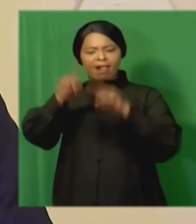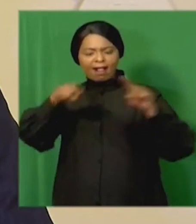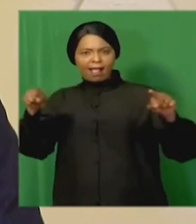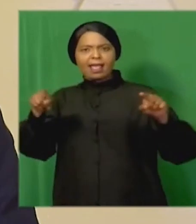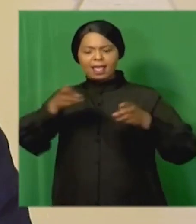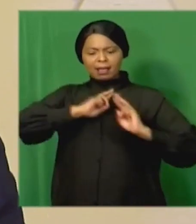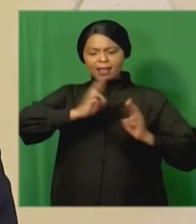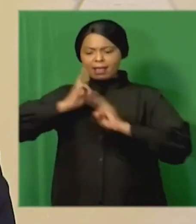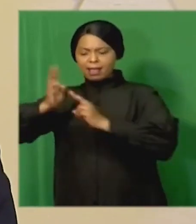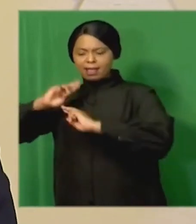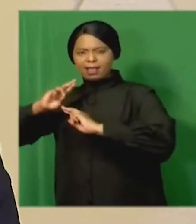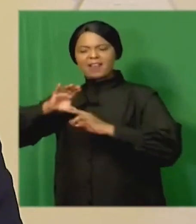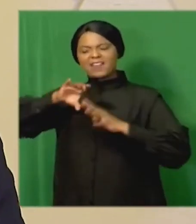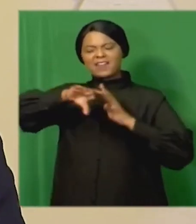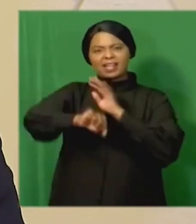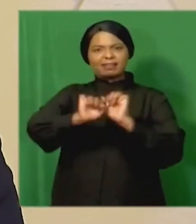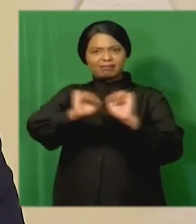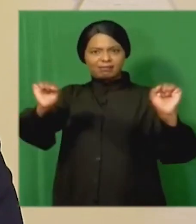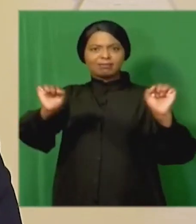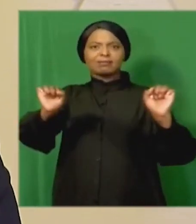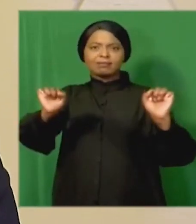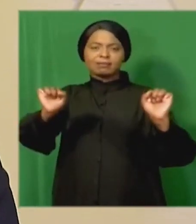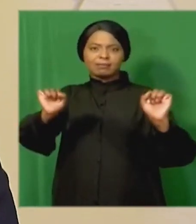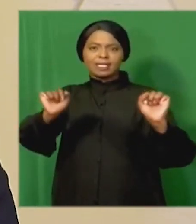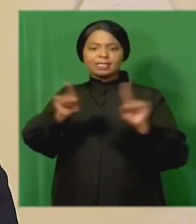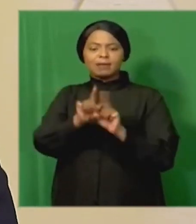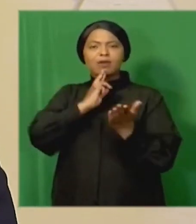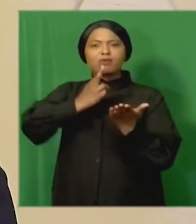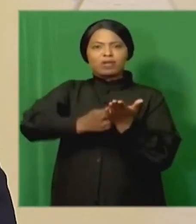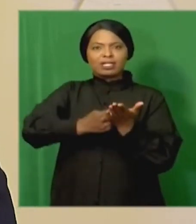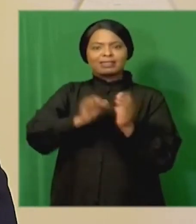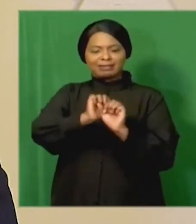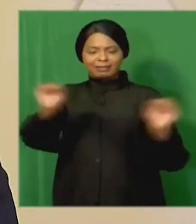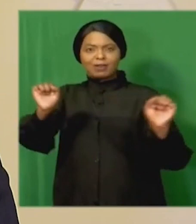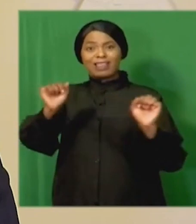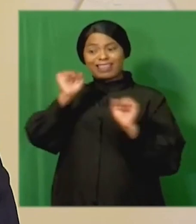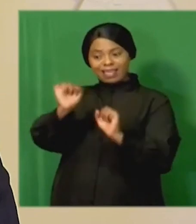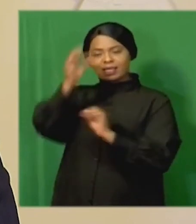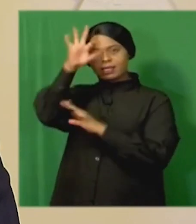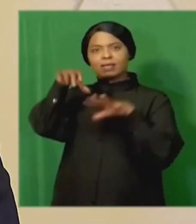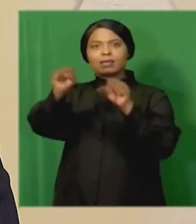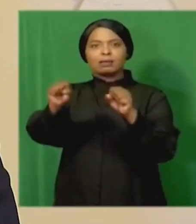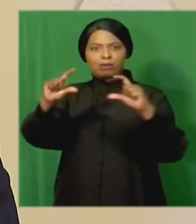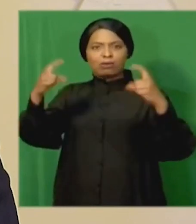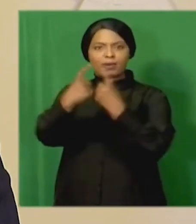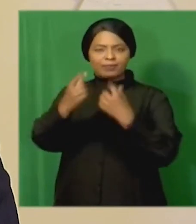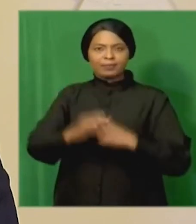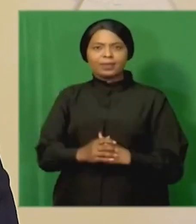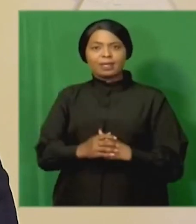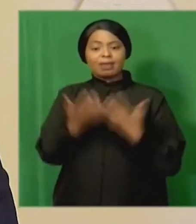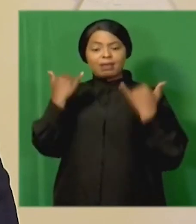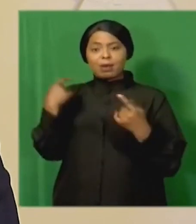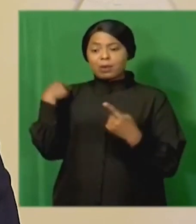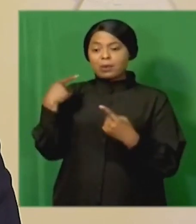respond effectively to the findings and recommendations of the state capture commission as a result of this